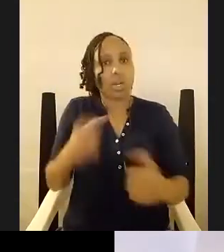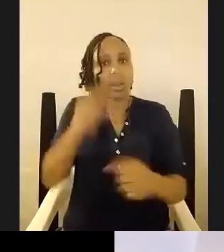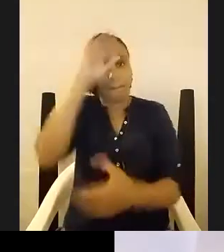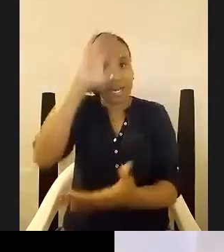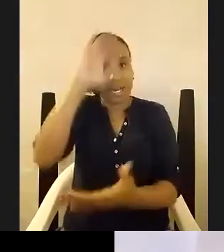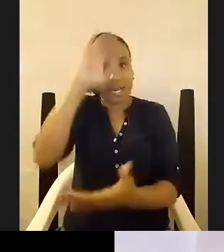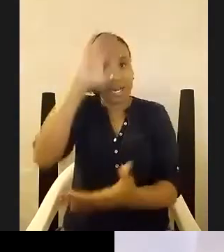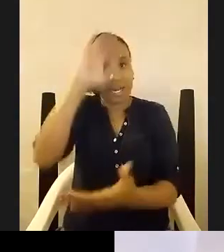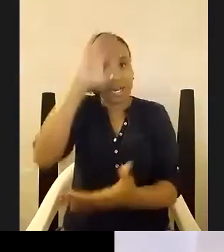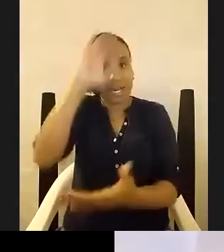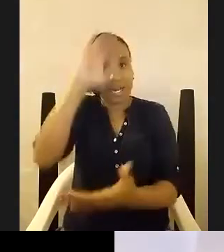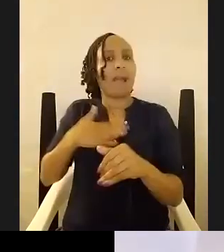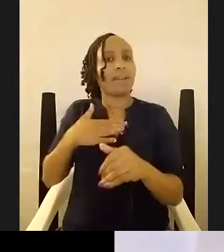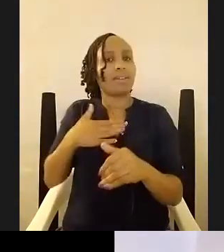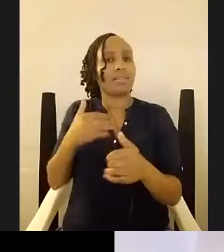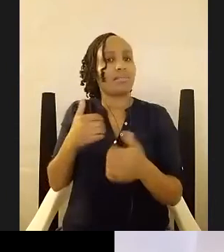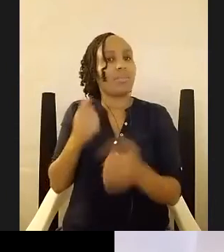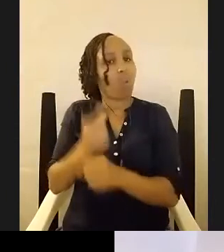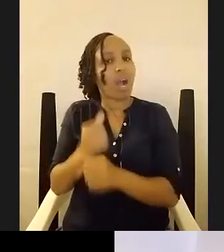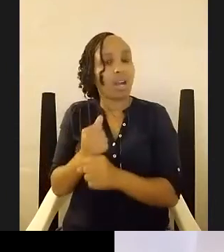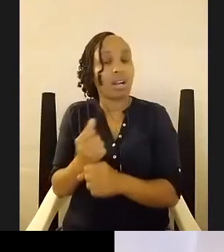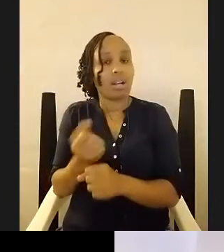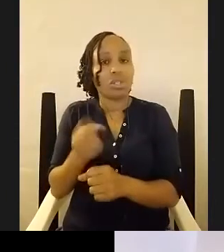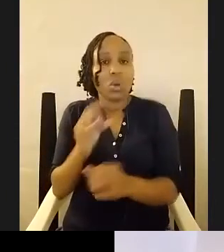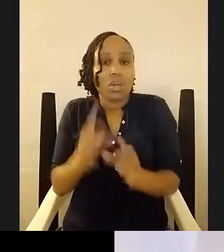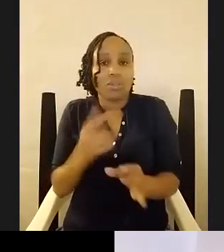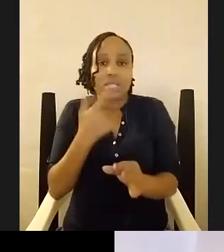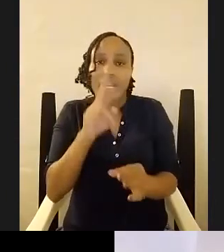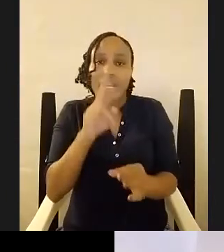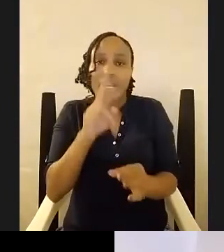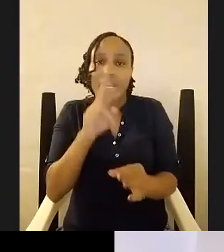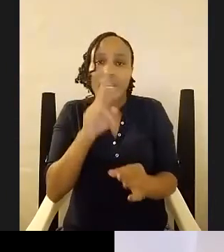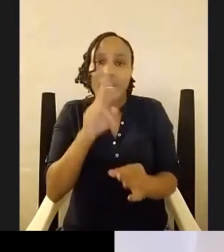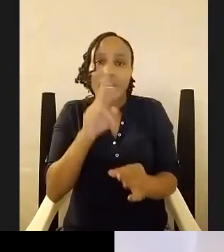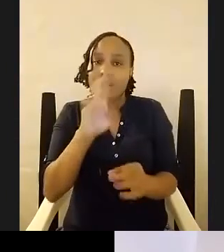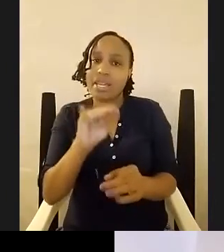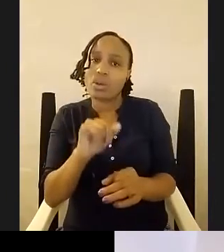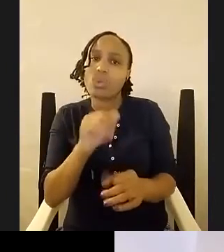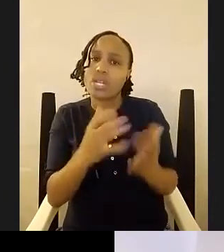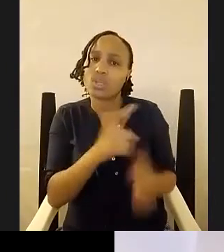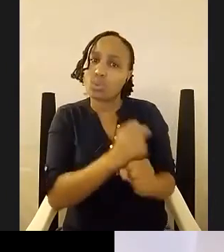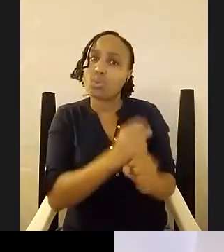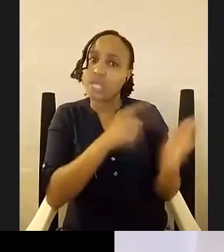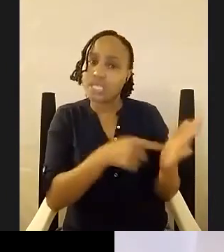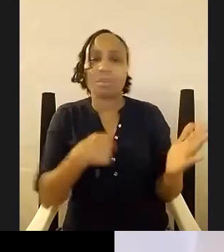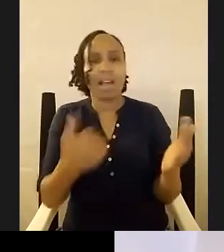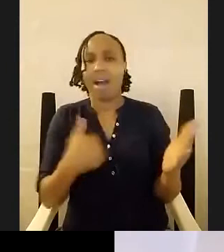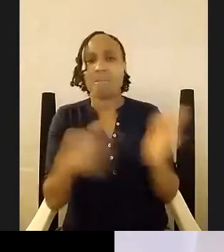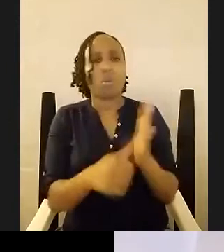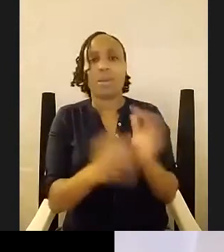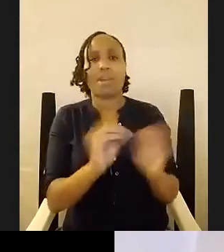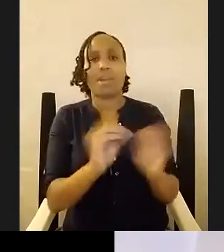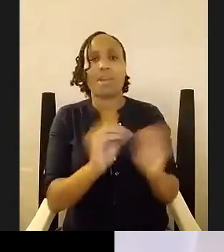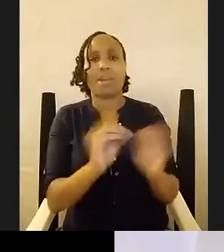up and so if you say remy we need you to do this i have no problem doing it because i get to talk about something that i enjoy that i